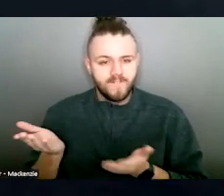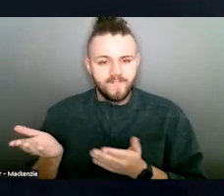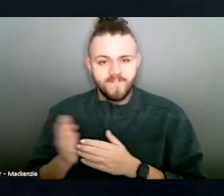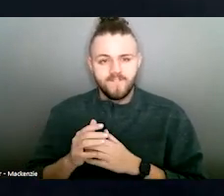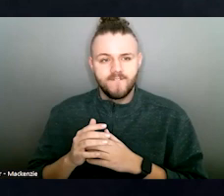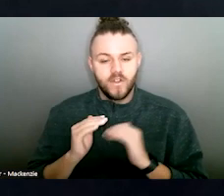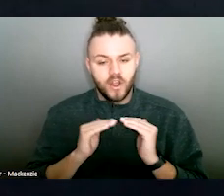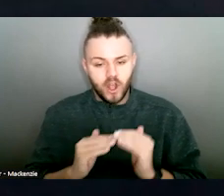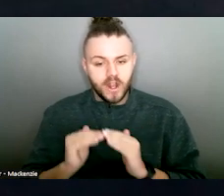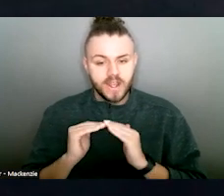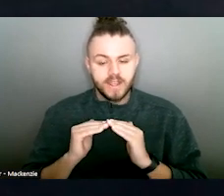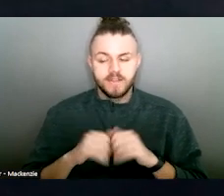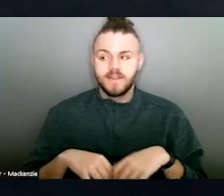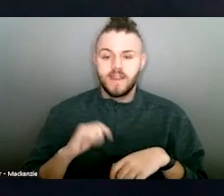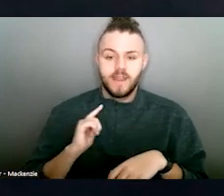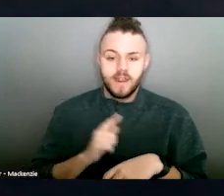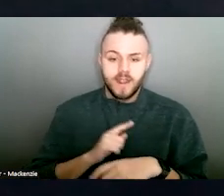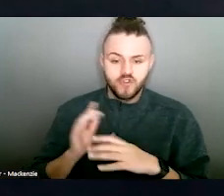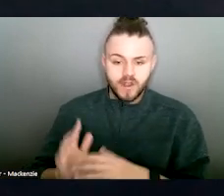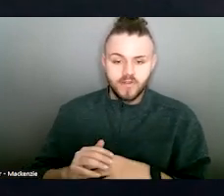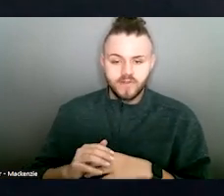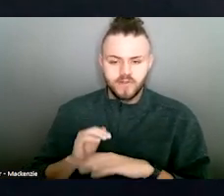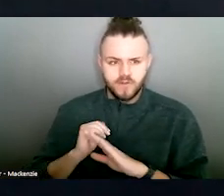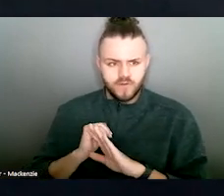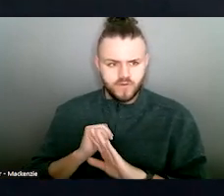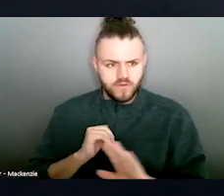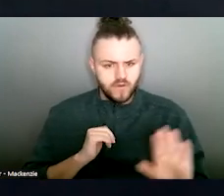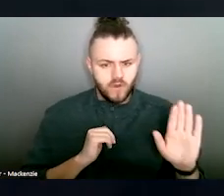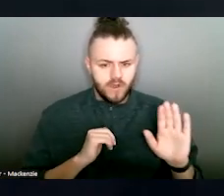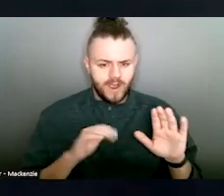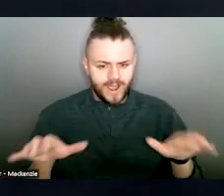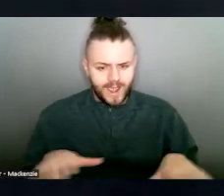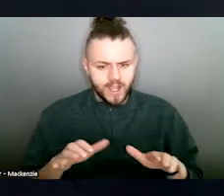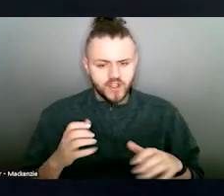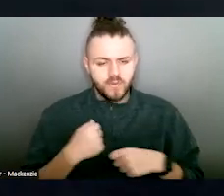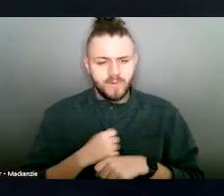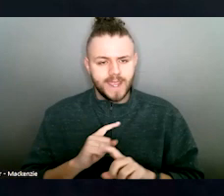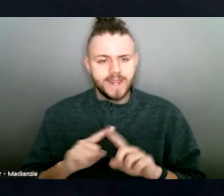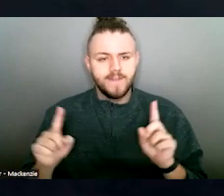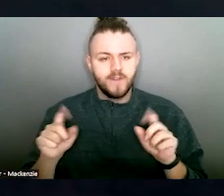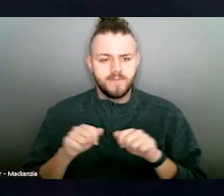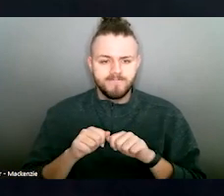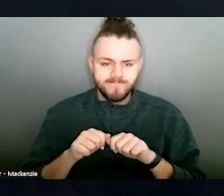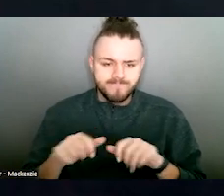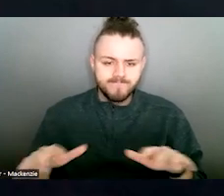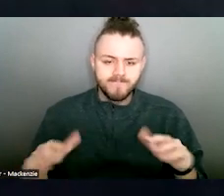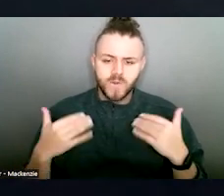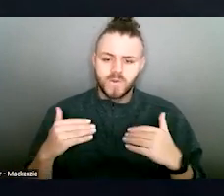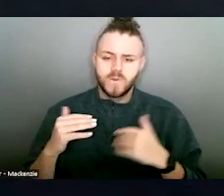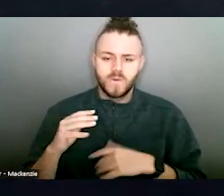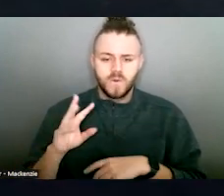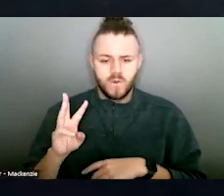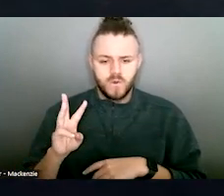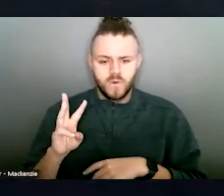Colleagues, legislators, your actions make a difference. YWCA Hamilton stand here today as